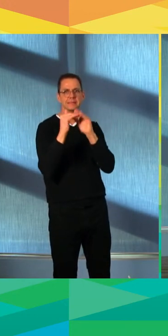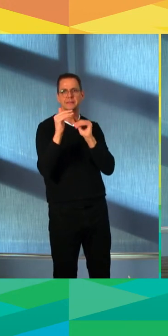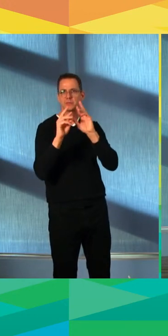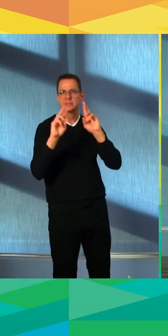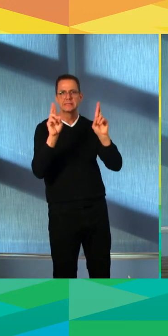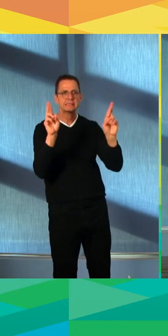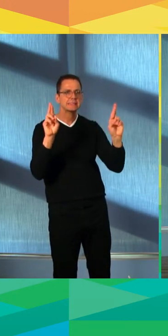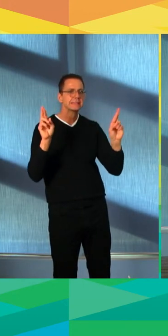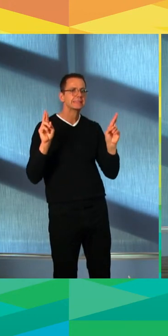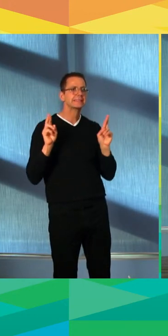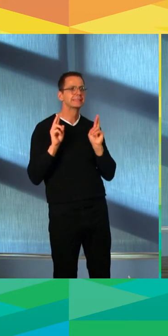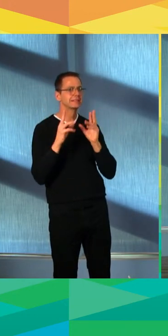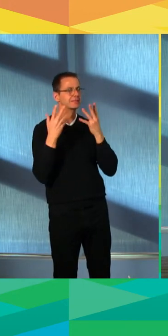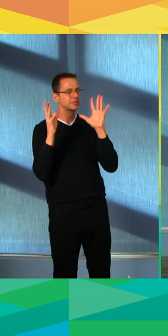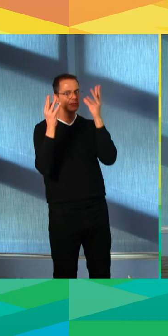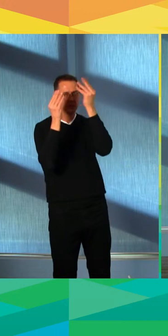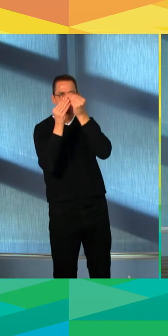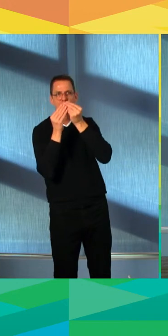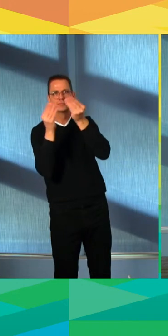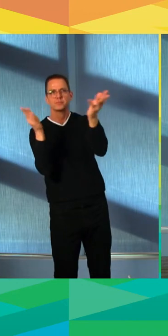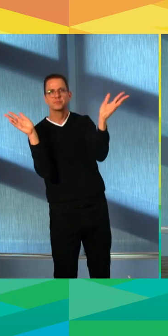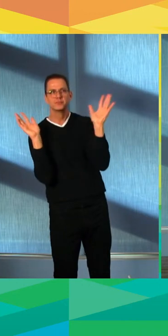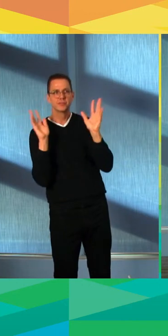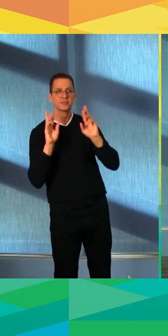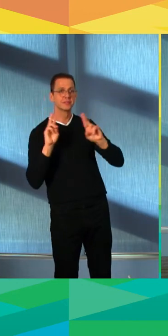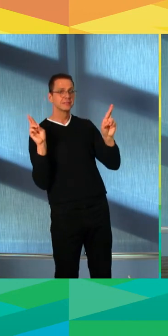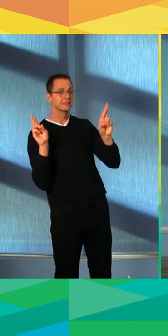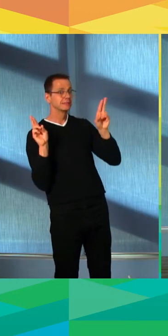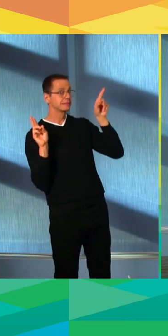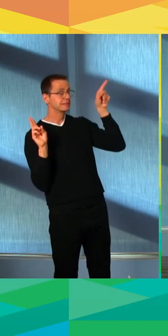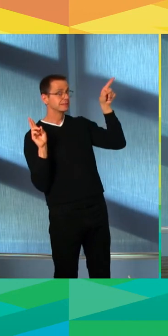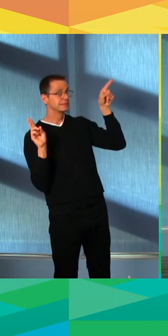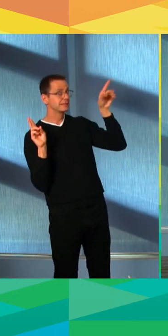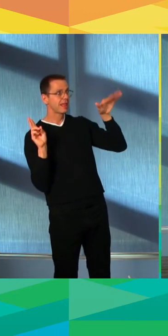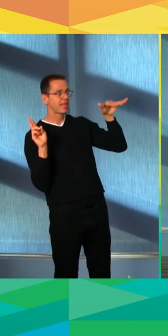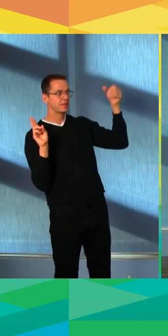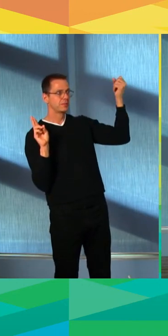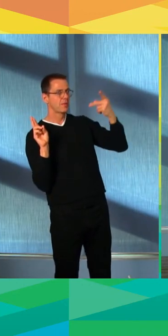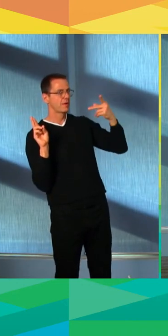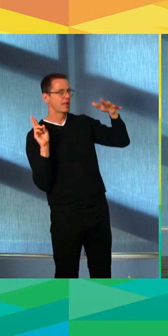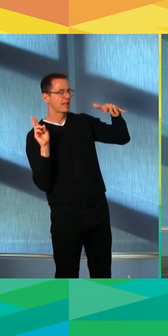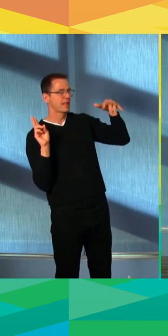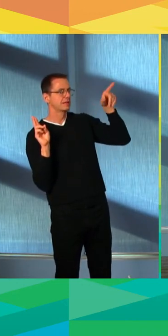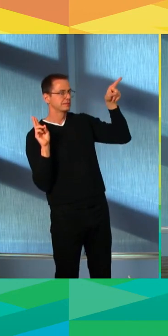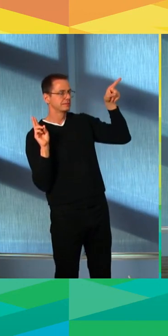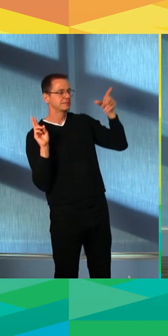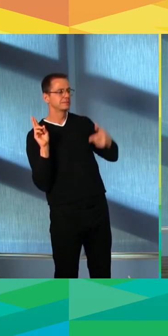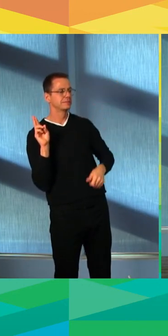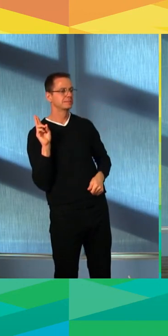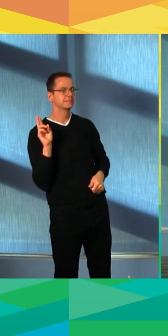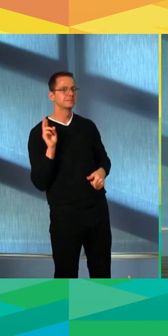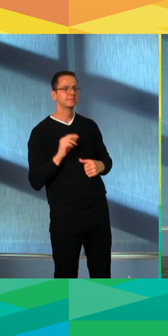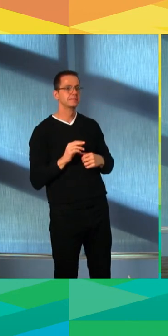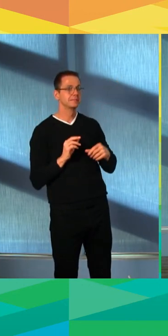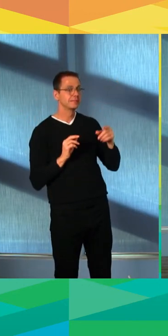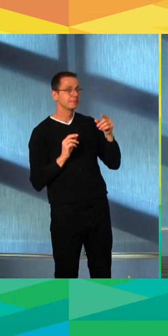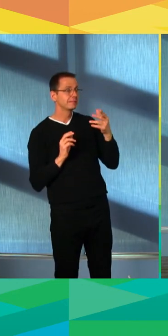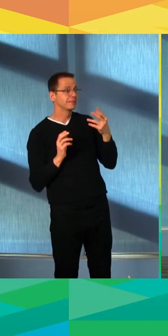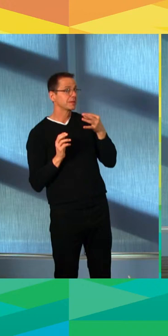updates. And we're ready to go. But it's up to the province to decide when they want to activate it. But if they activate it soon, we'll be ready.